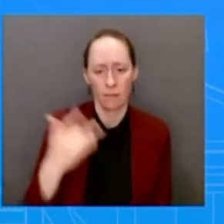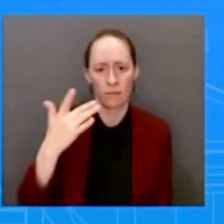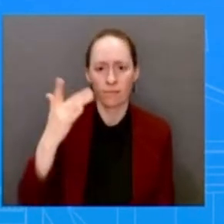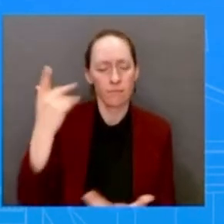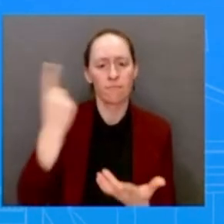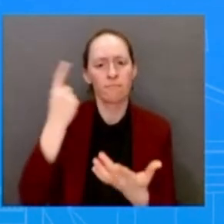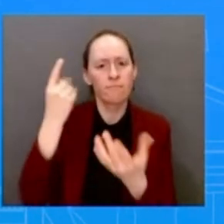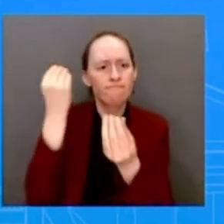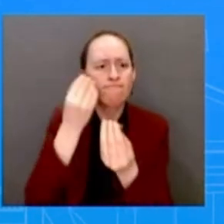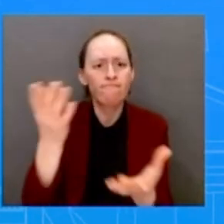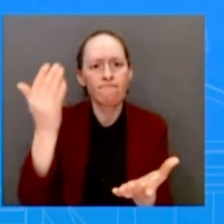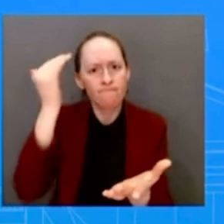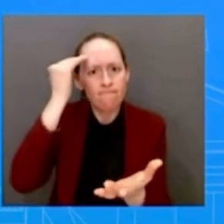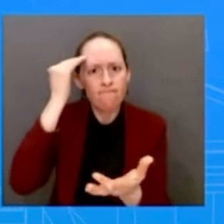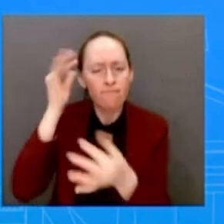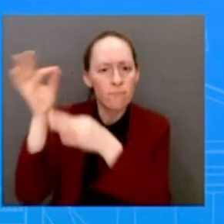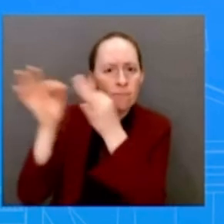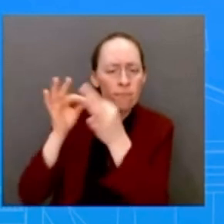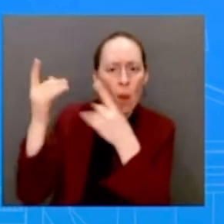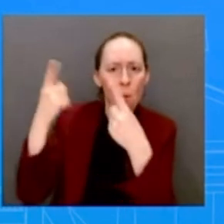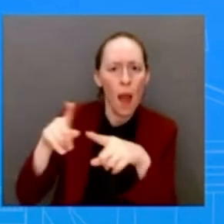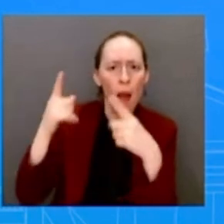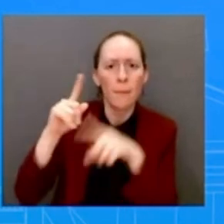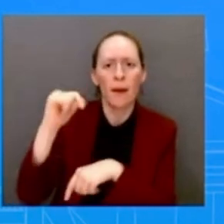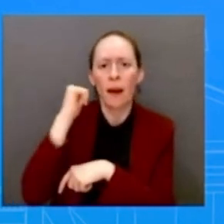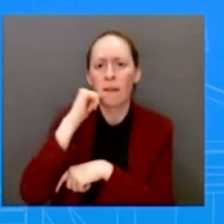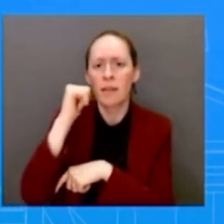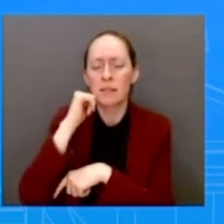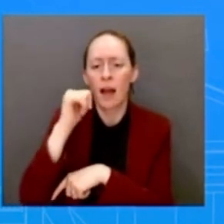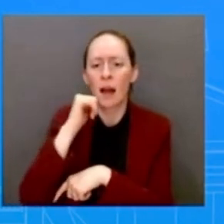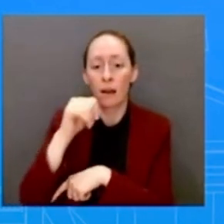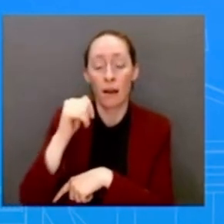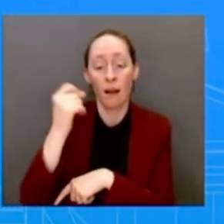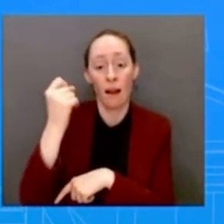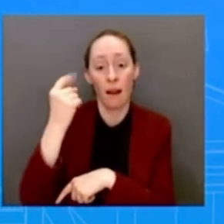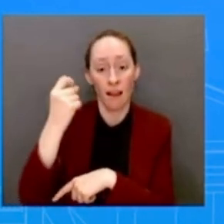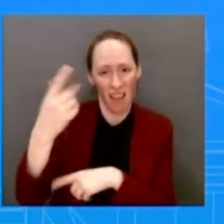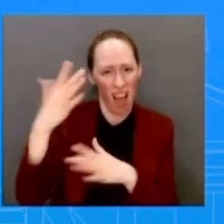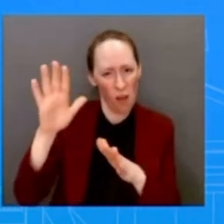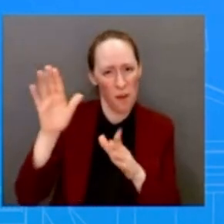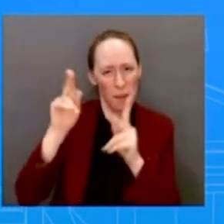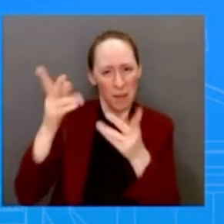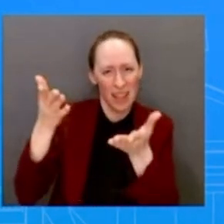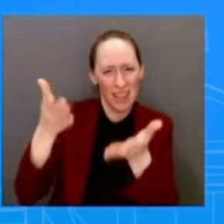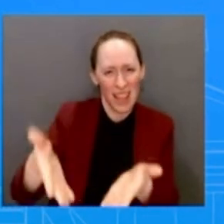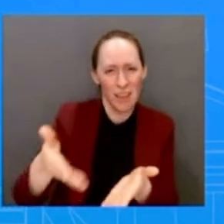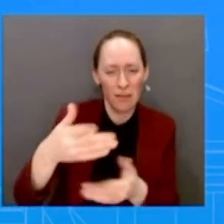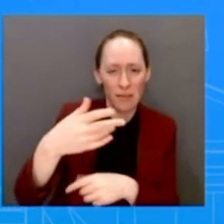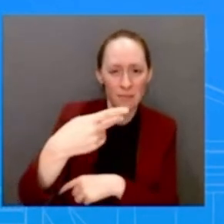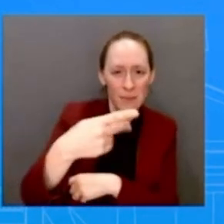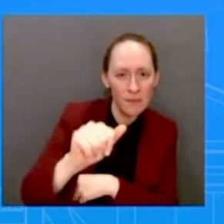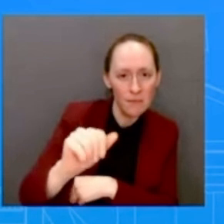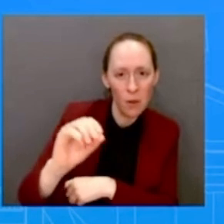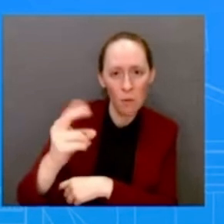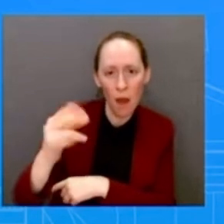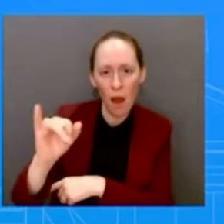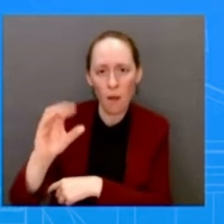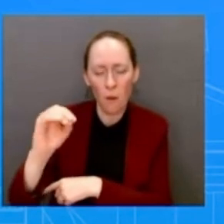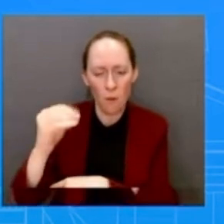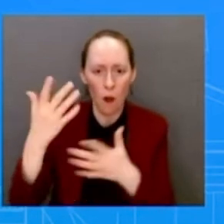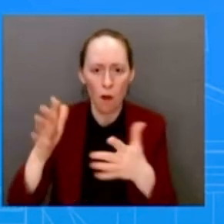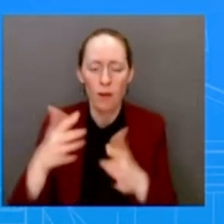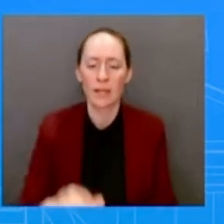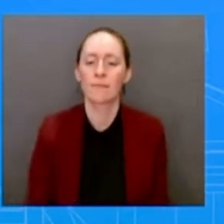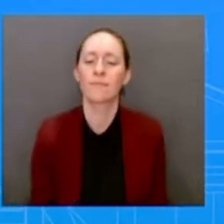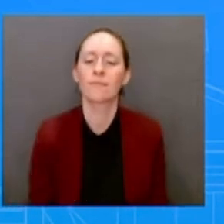state officials in Ohio and Pennsylvania. And, you know, I will just leave it there. We know the president. He answers the question